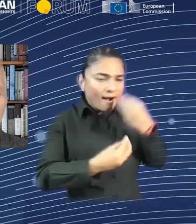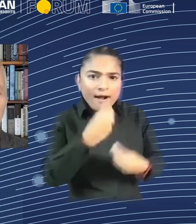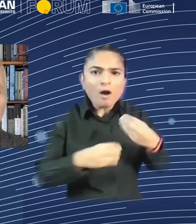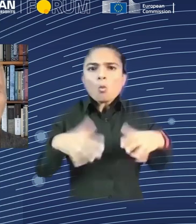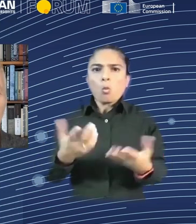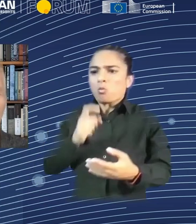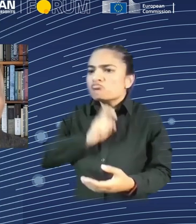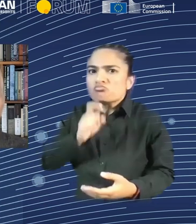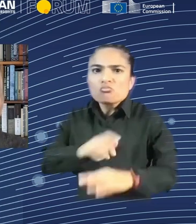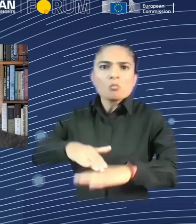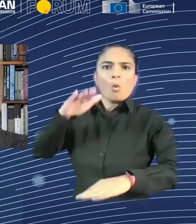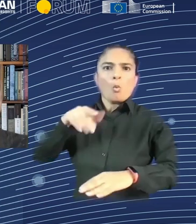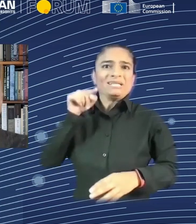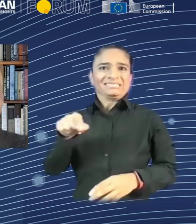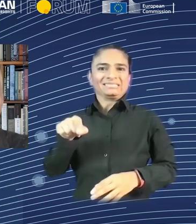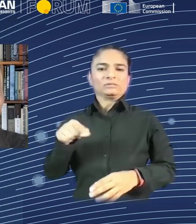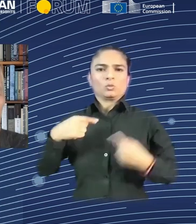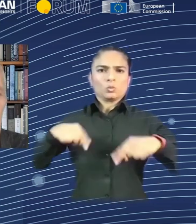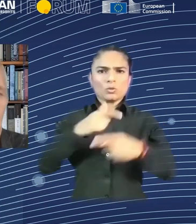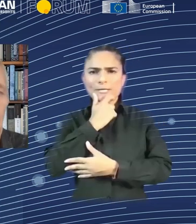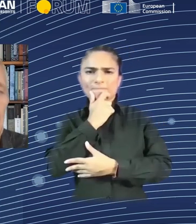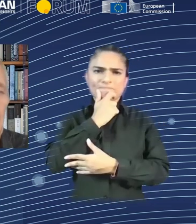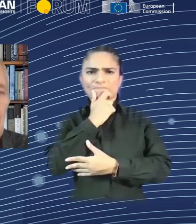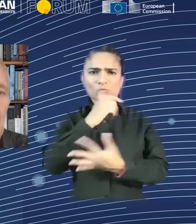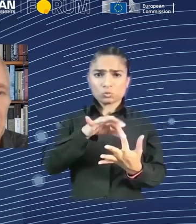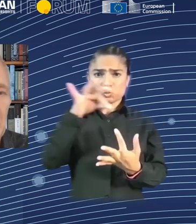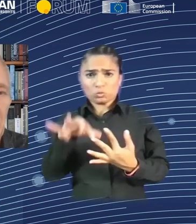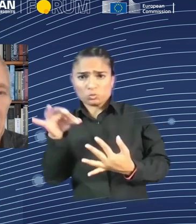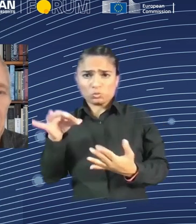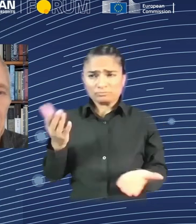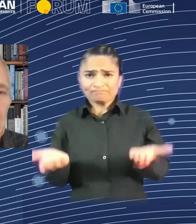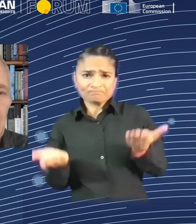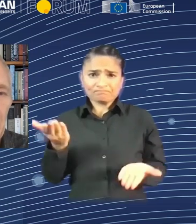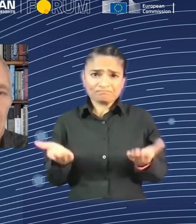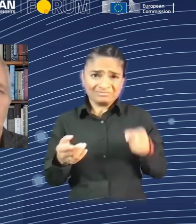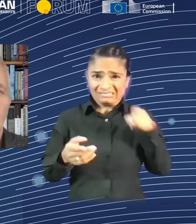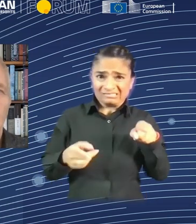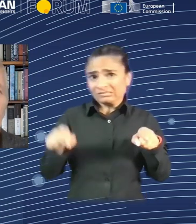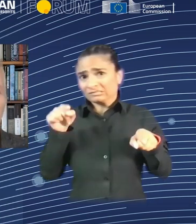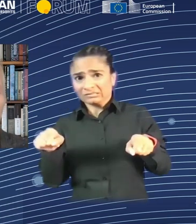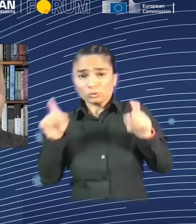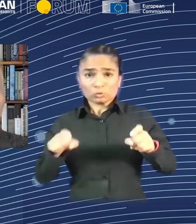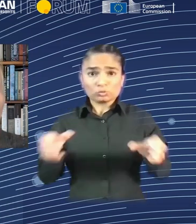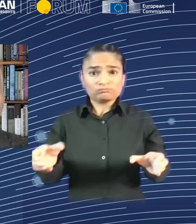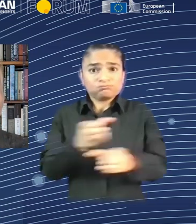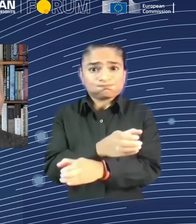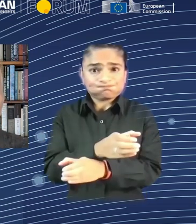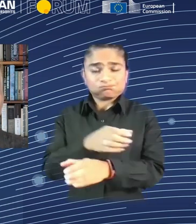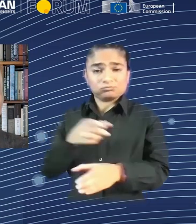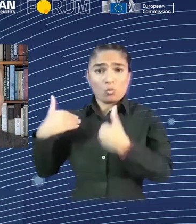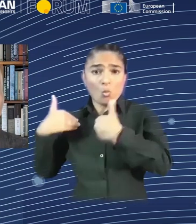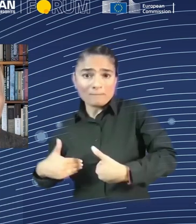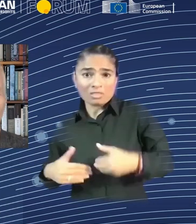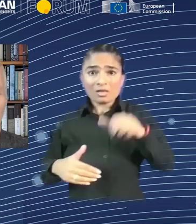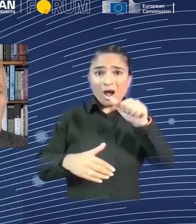is understandably scary, and our response to it is deeply divided. Next slide. This was also true